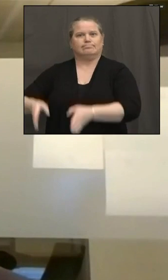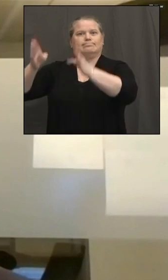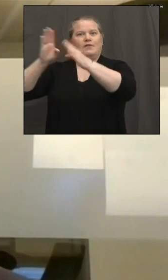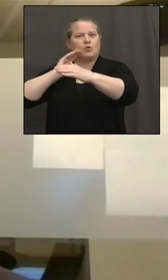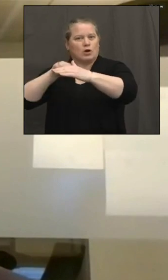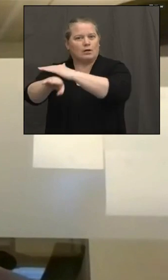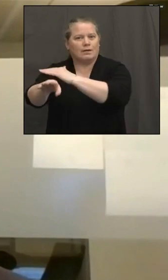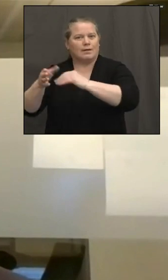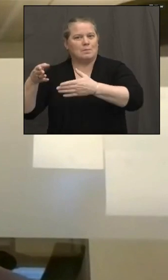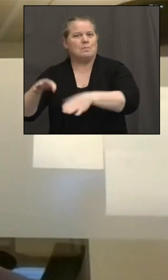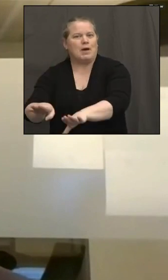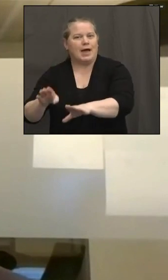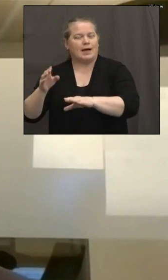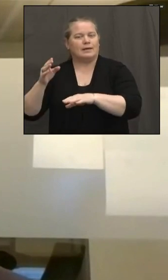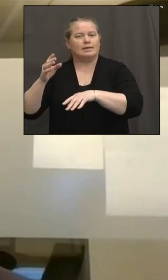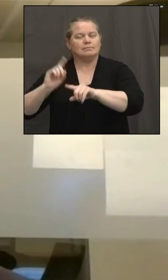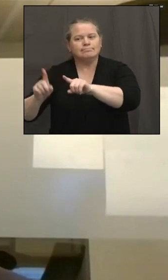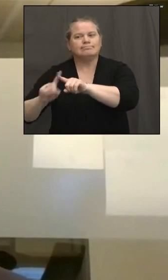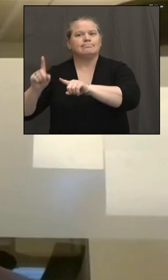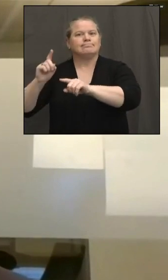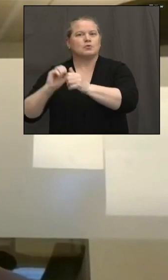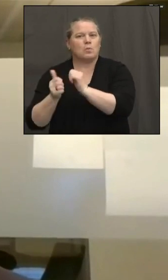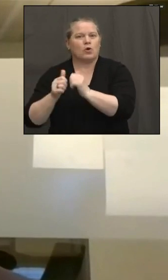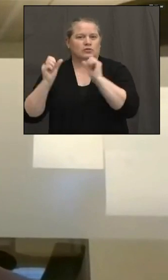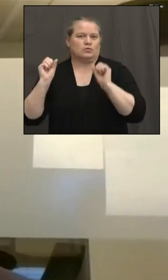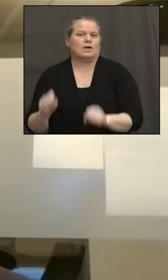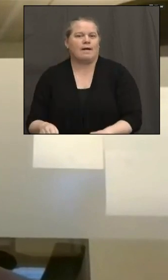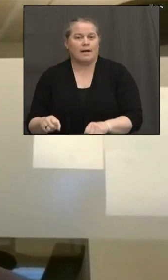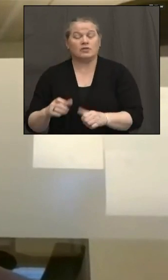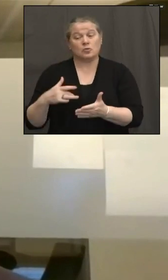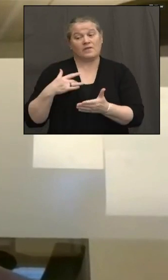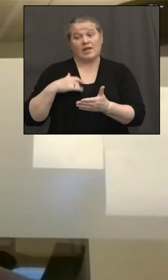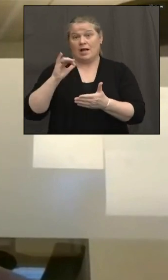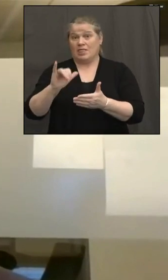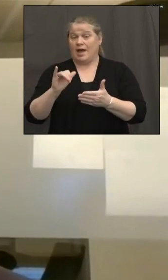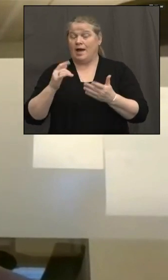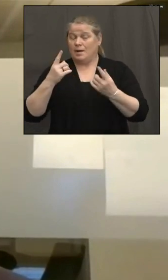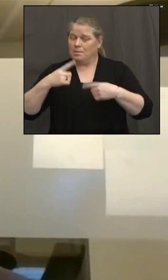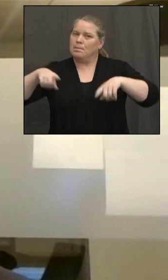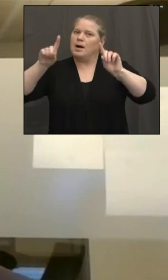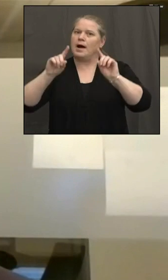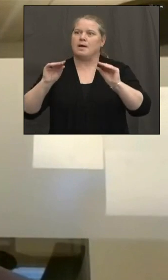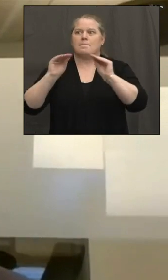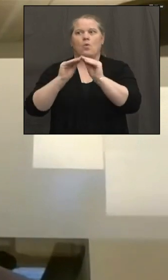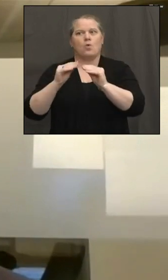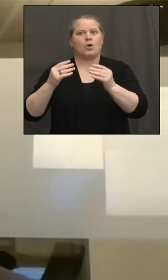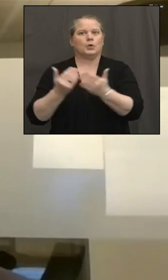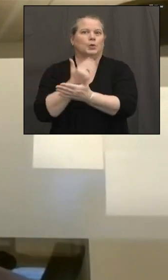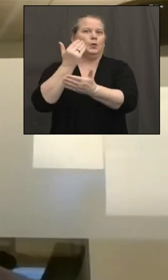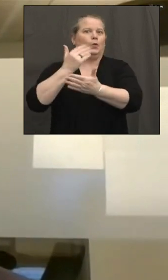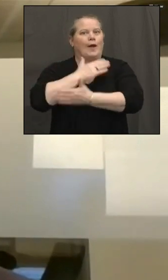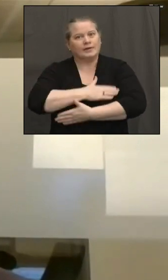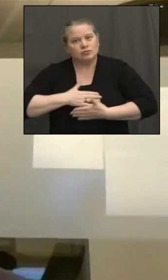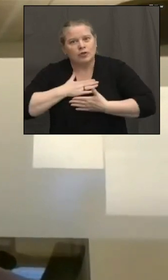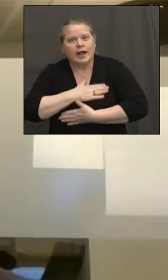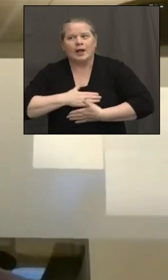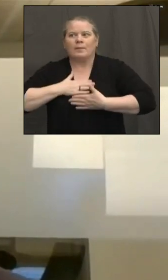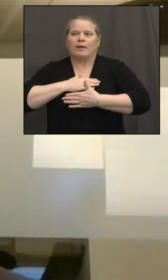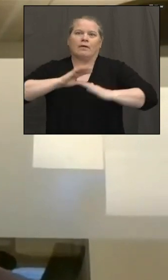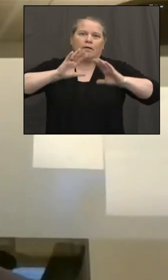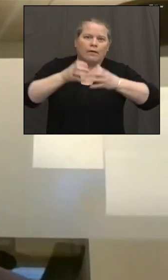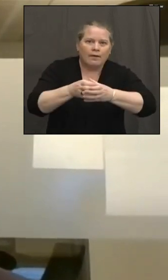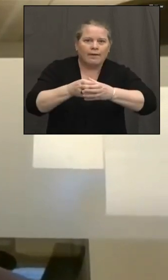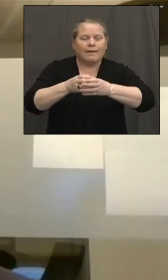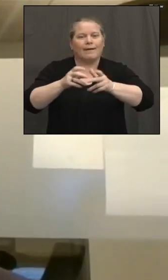opportunity as we feel it has the potential to create great new entertainment zones and hubs, as well as jobs,